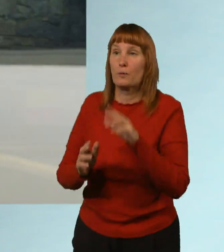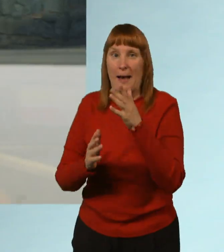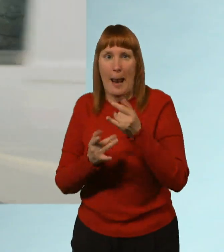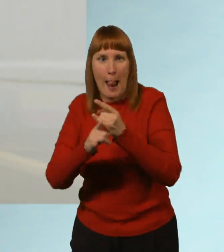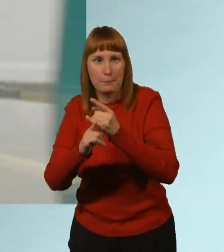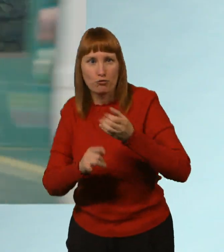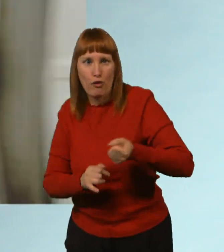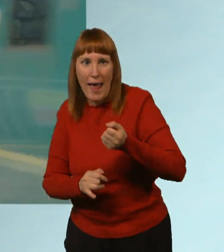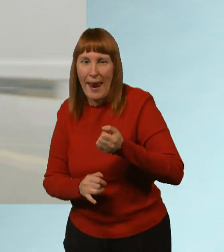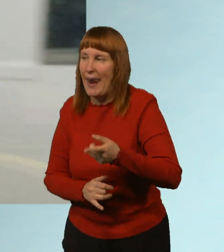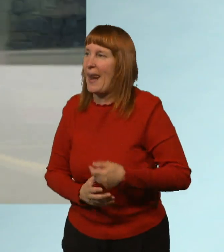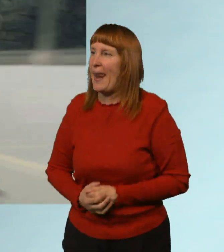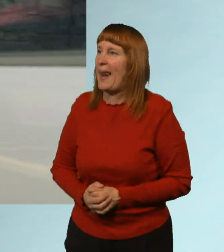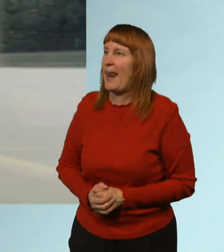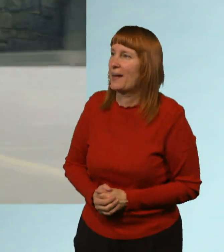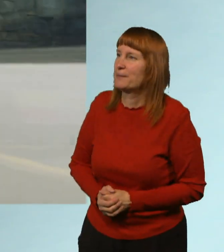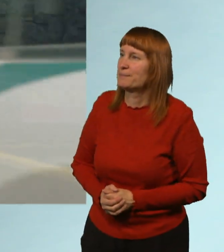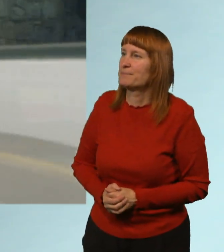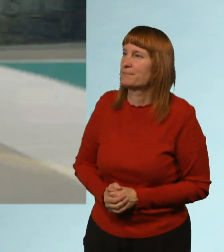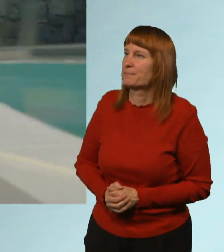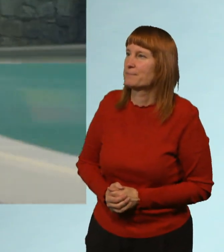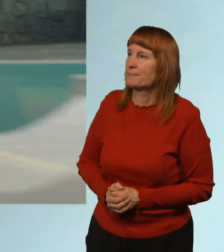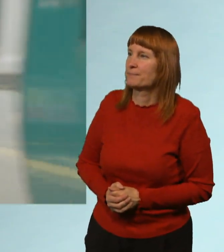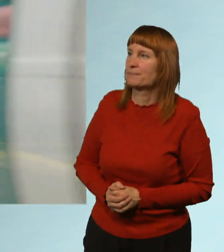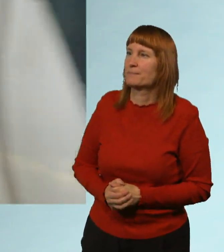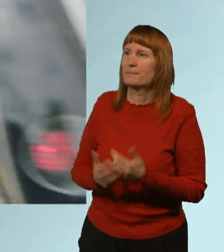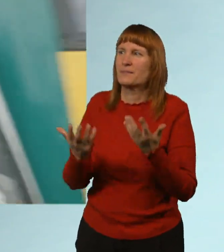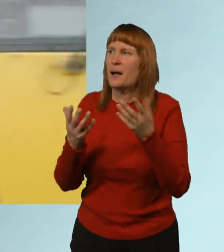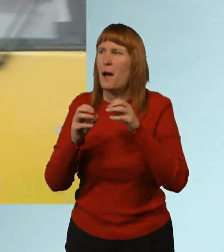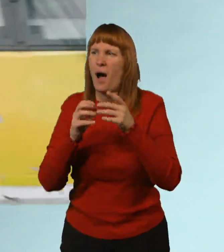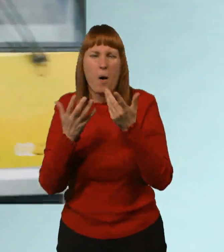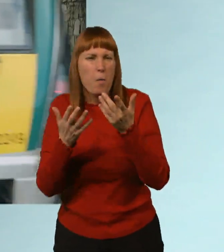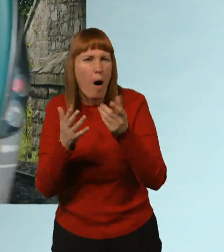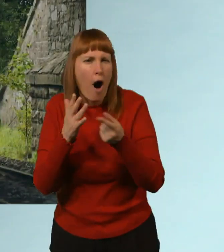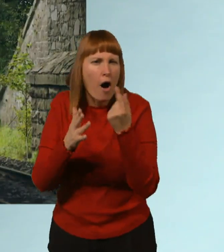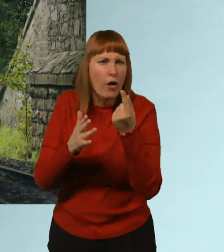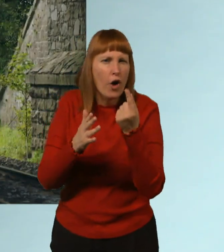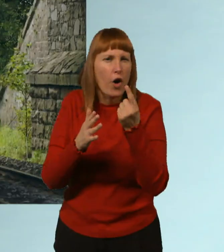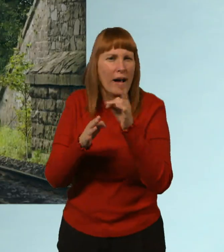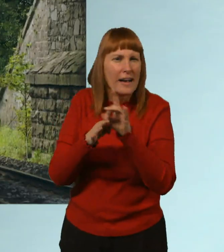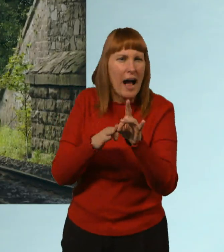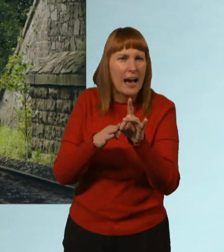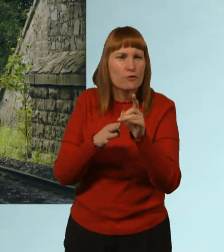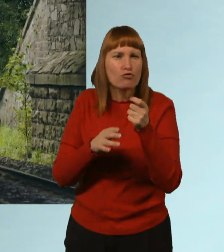Amy, is there any other kind of public transport we can try? There sure is, Zoom!